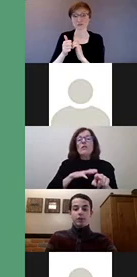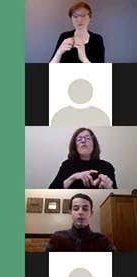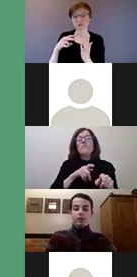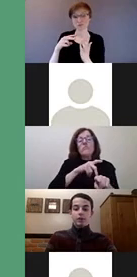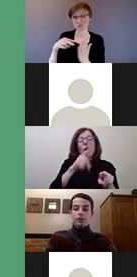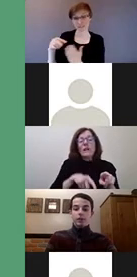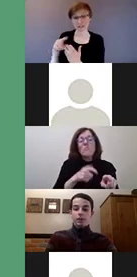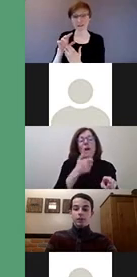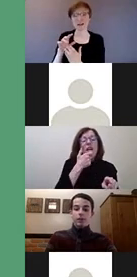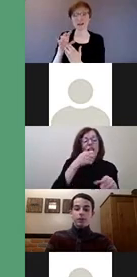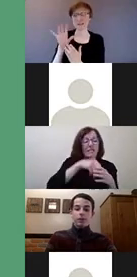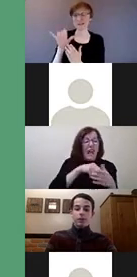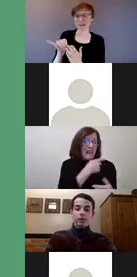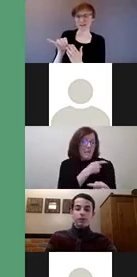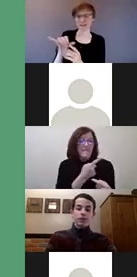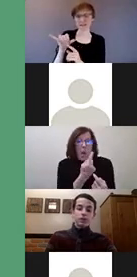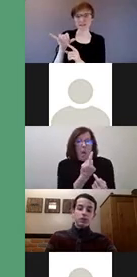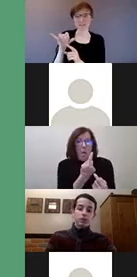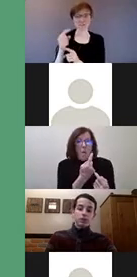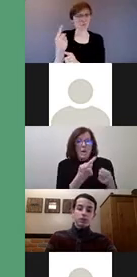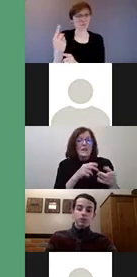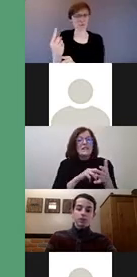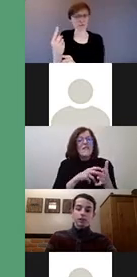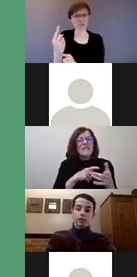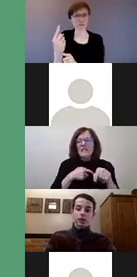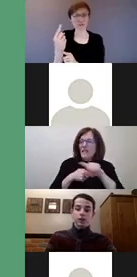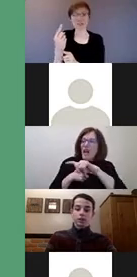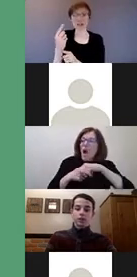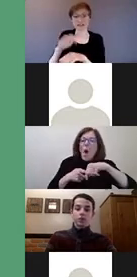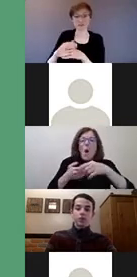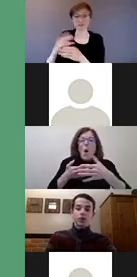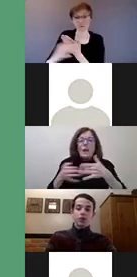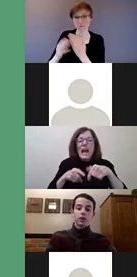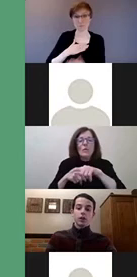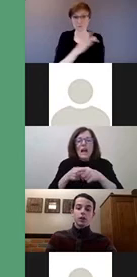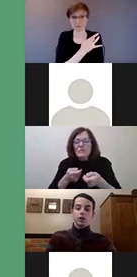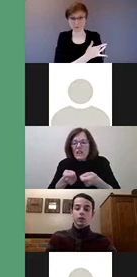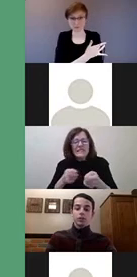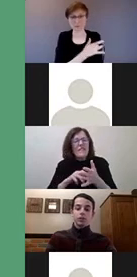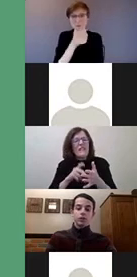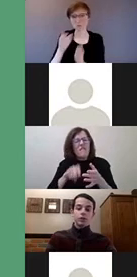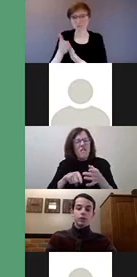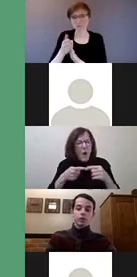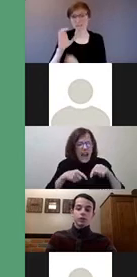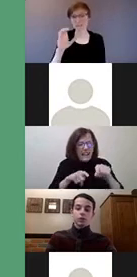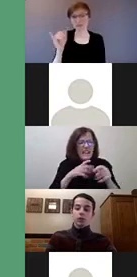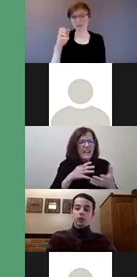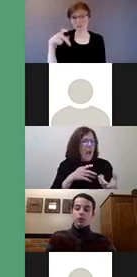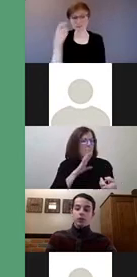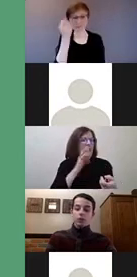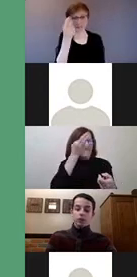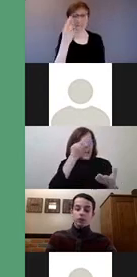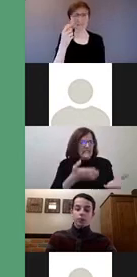ZMF province. It's run from a French CGEP so the staff at the special needs office only speak French so